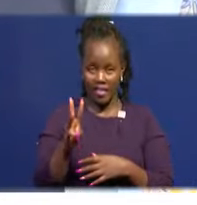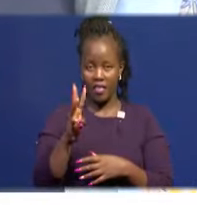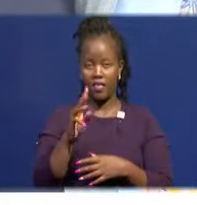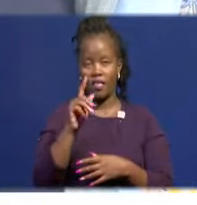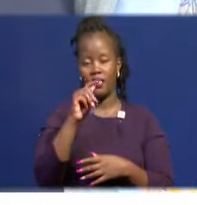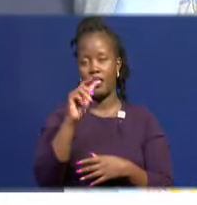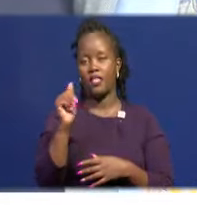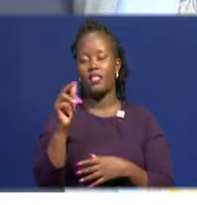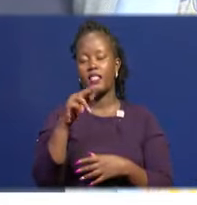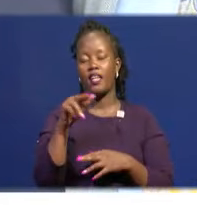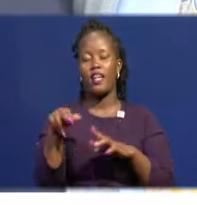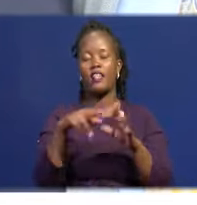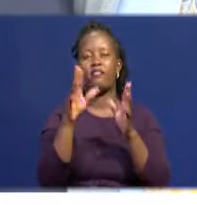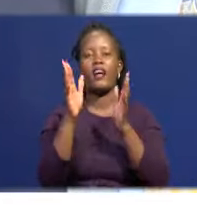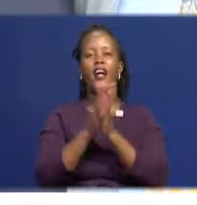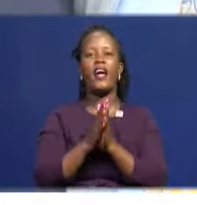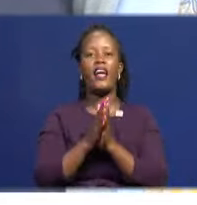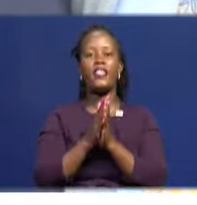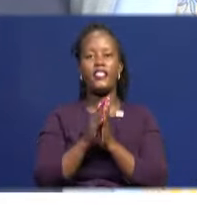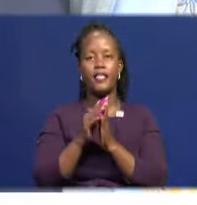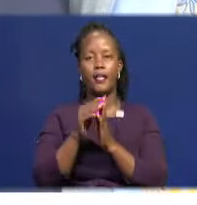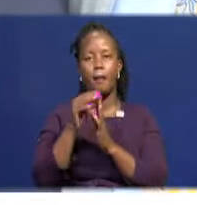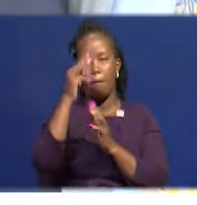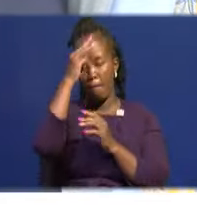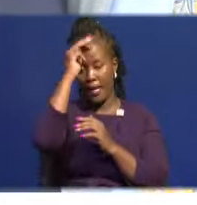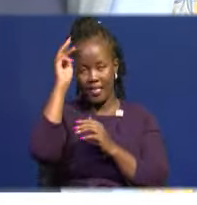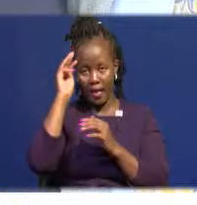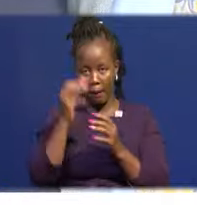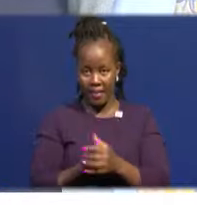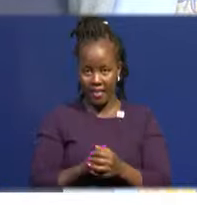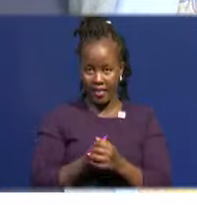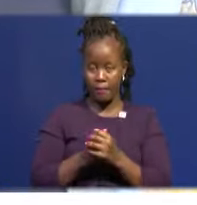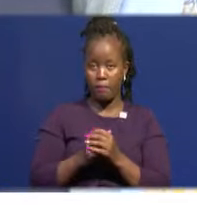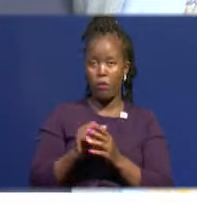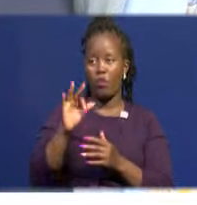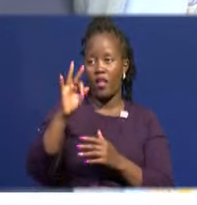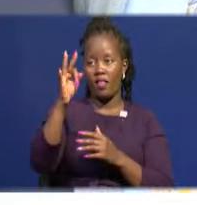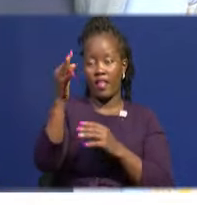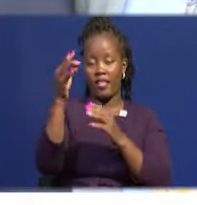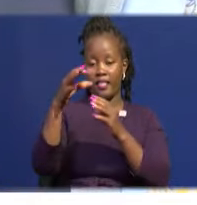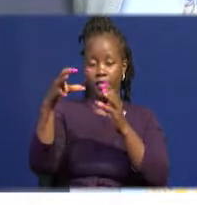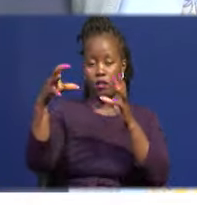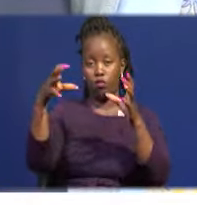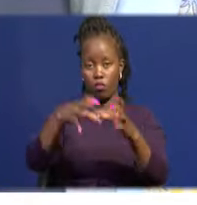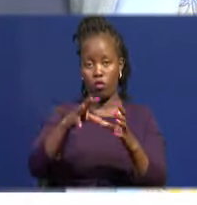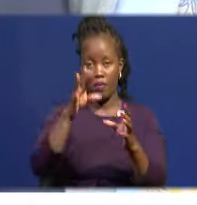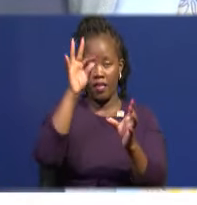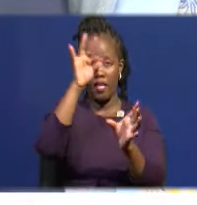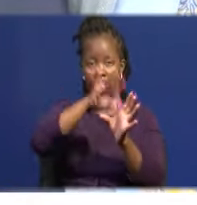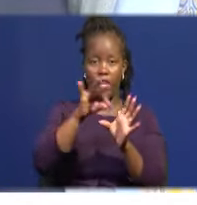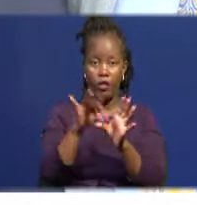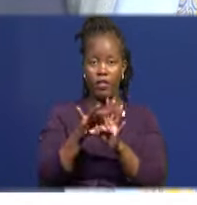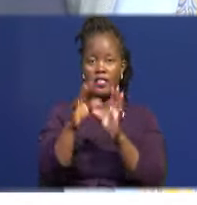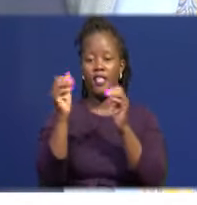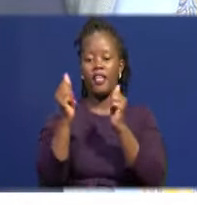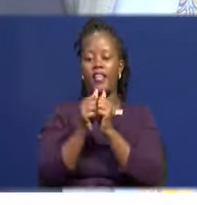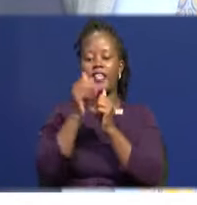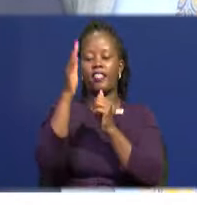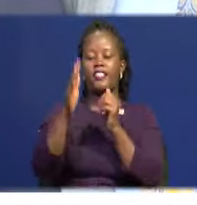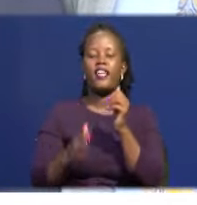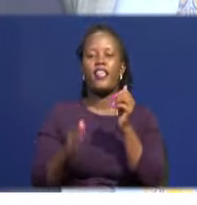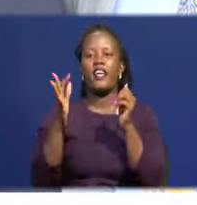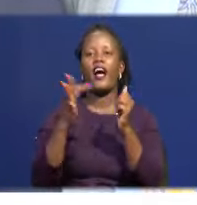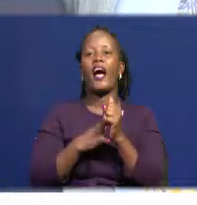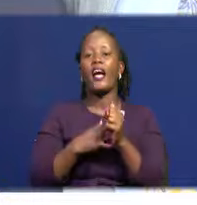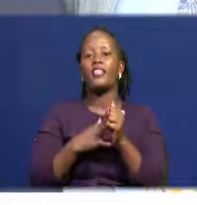Kwale, and Masabit counties. Phase 3, which will be conducted on the 10th of August, will be in the